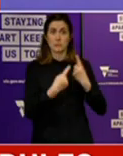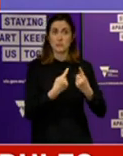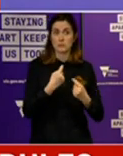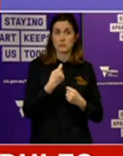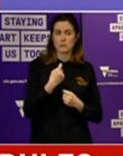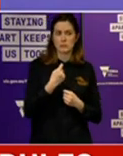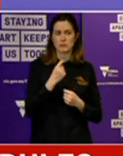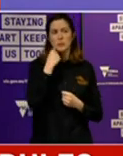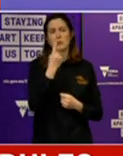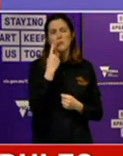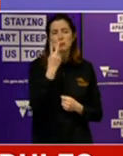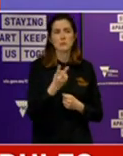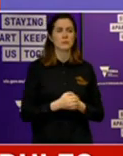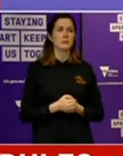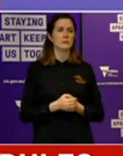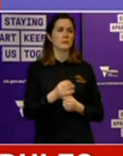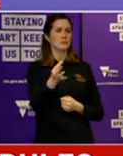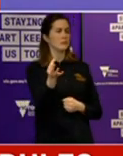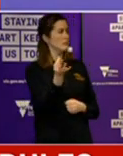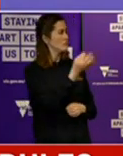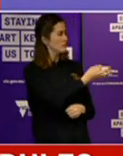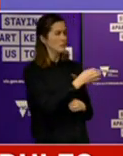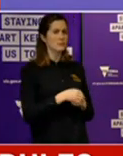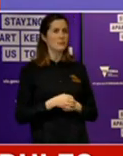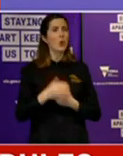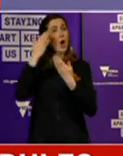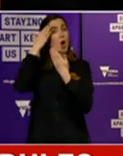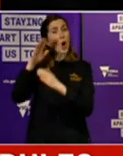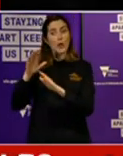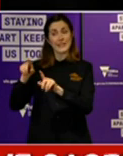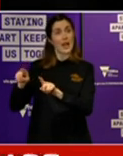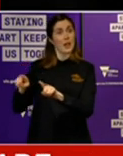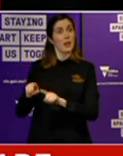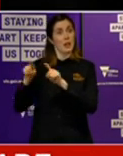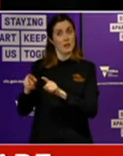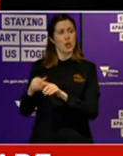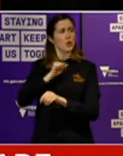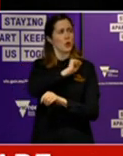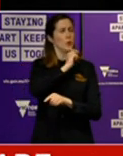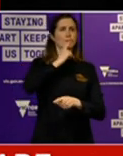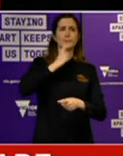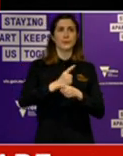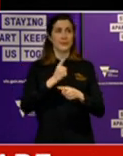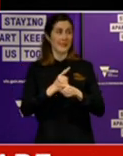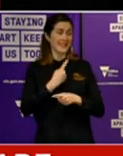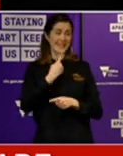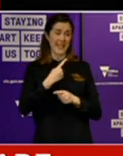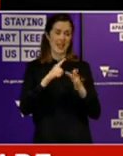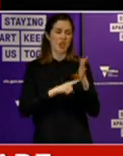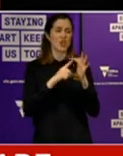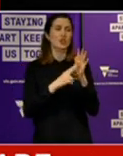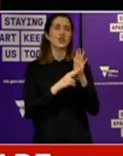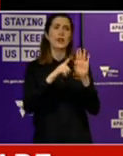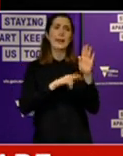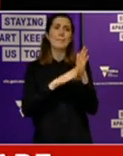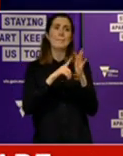Your statement to the hotel quarantine inquiry was dated the 16th of September. Yes. She said that Jenny McCarcos was held responsible